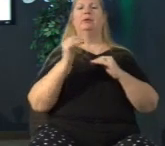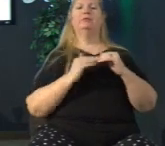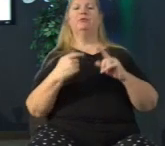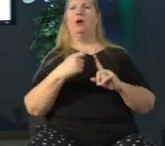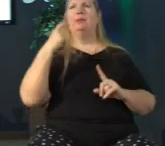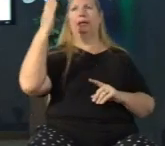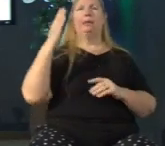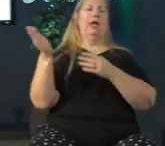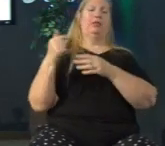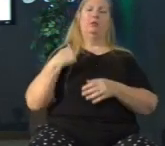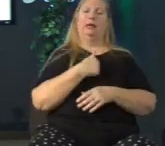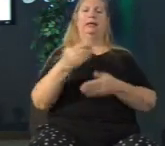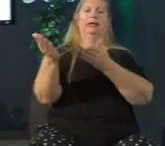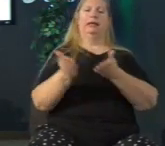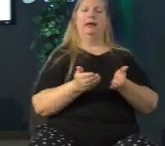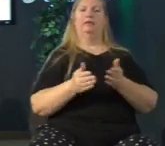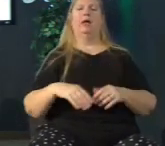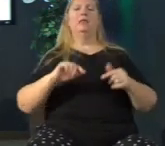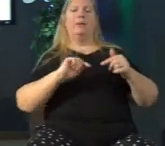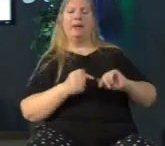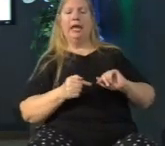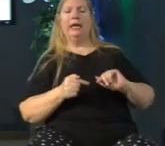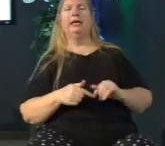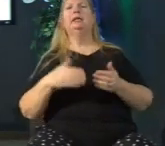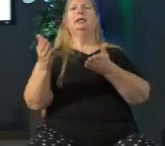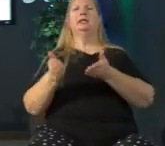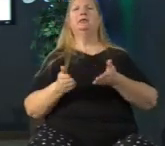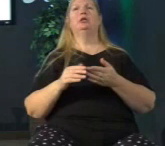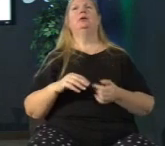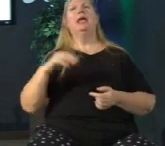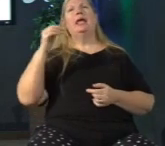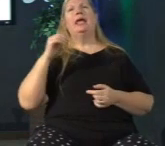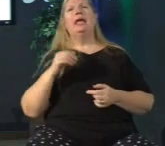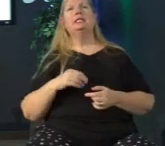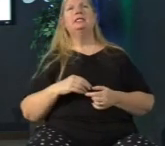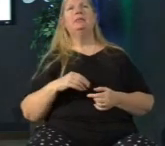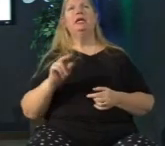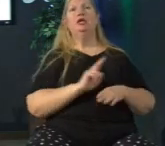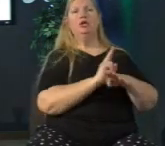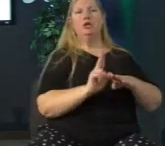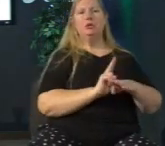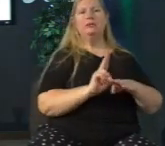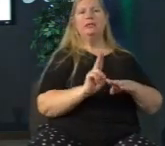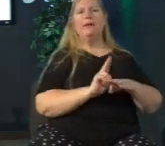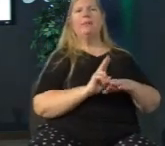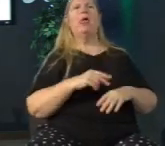did it ever occur to you that the pain that you are going through is intended to be used to be able to comfort others